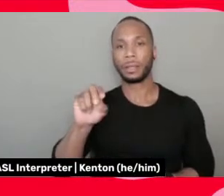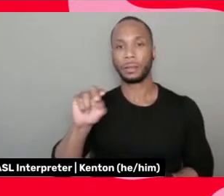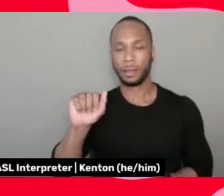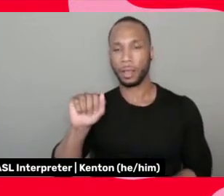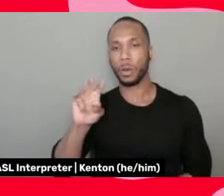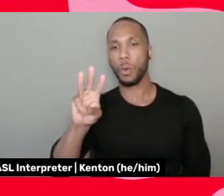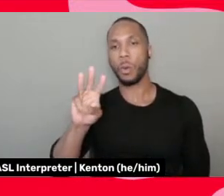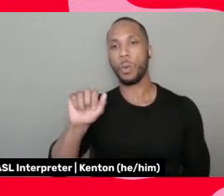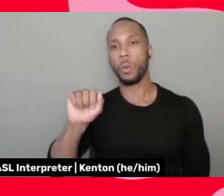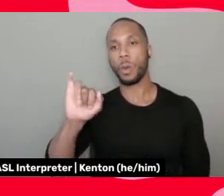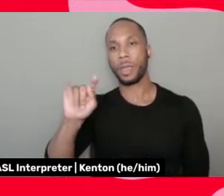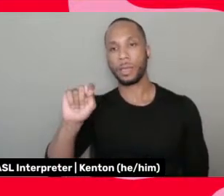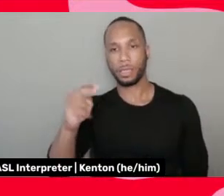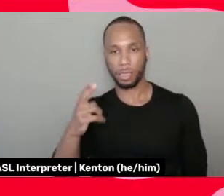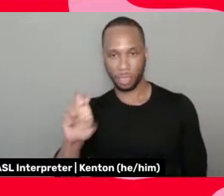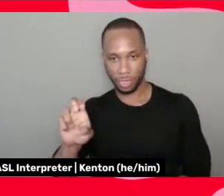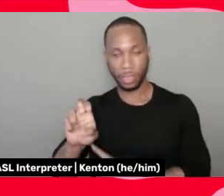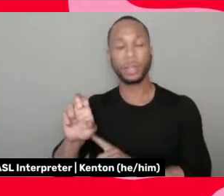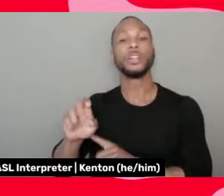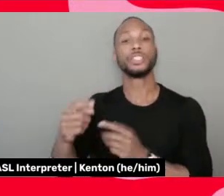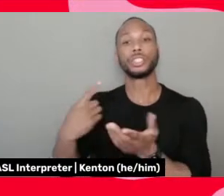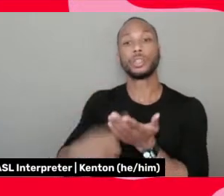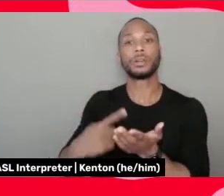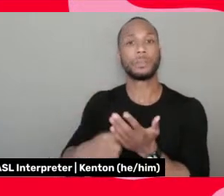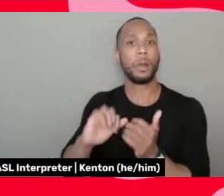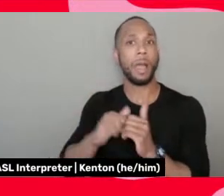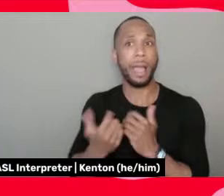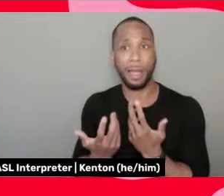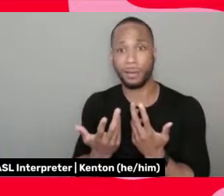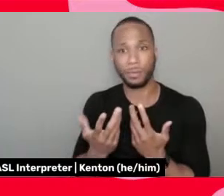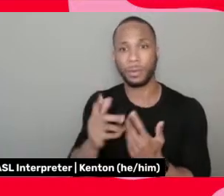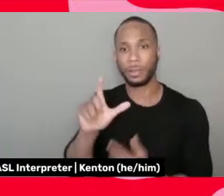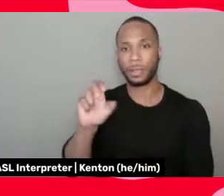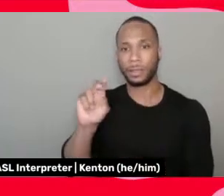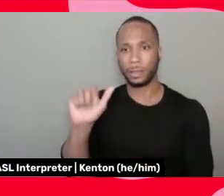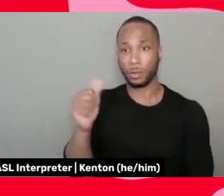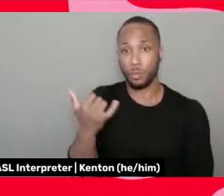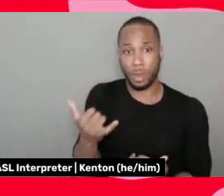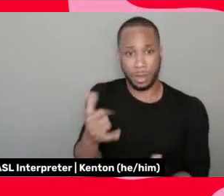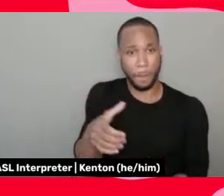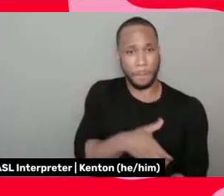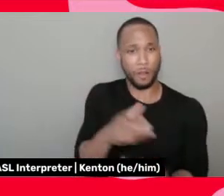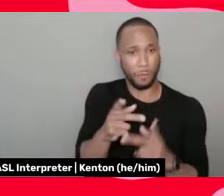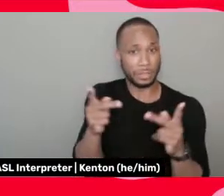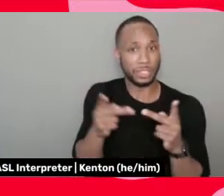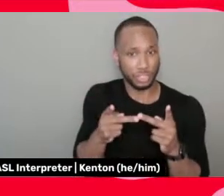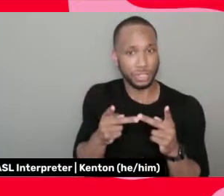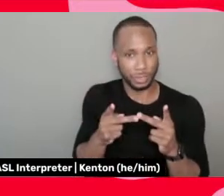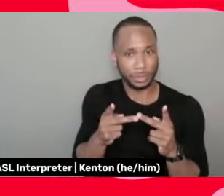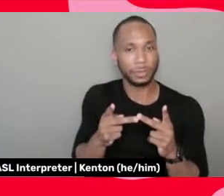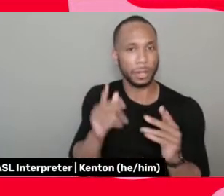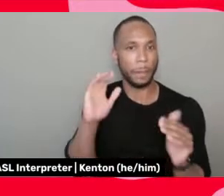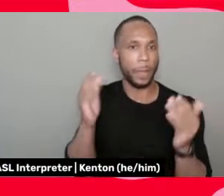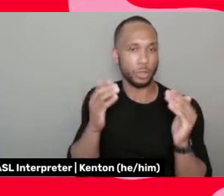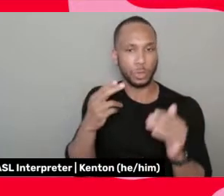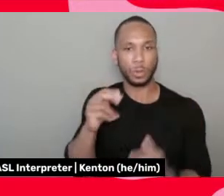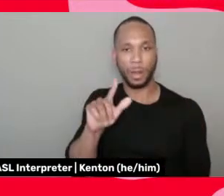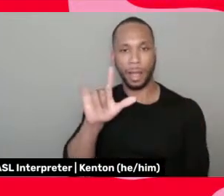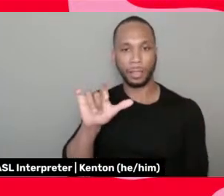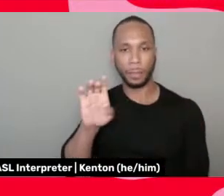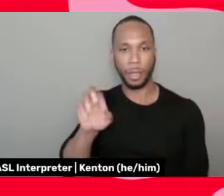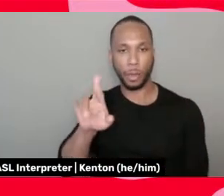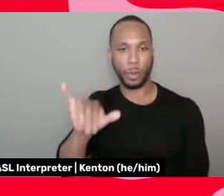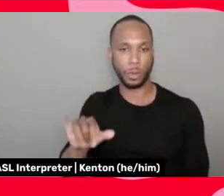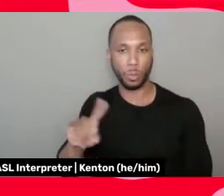the fact that she gets, you know, and Lena is in a very powerful position, much more than, you Halle Berry was when she won her